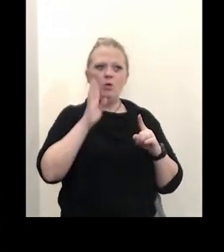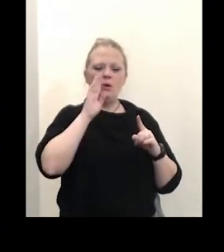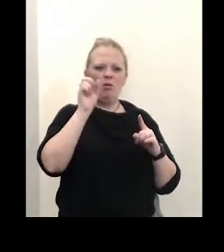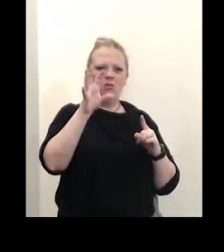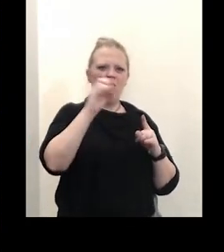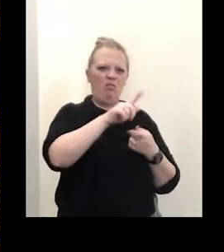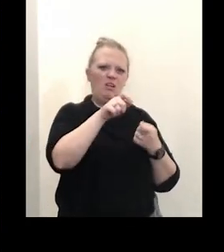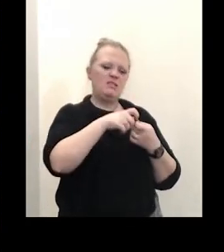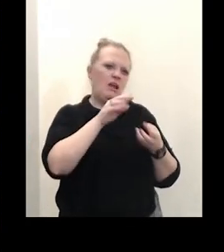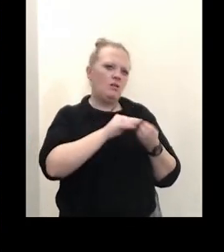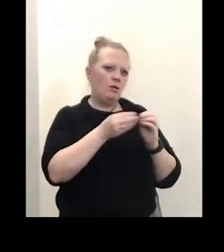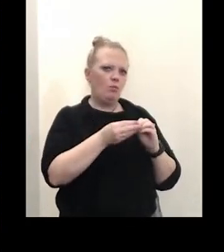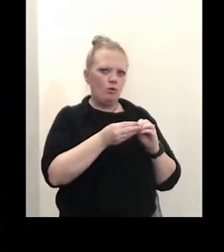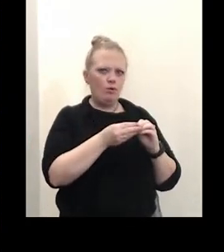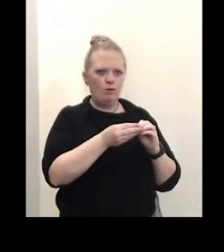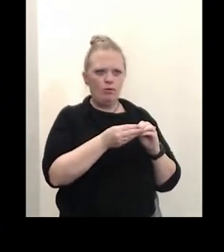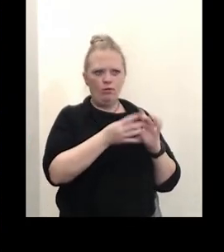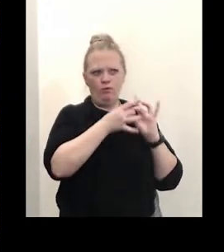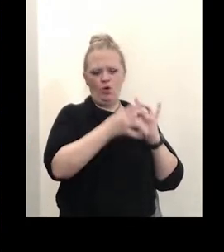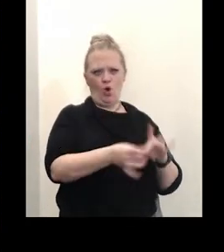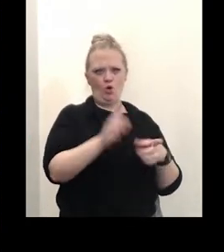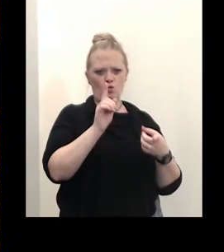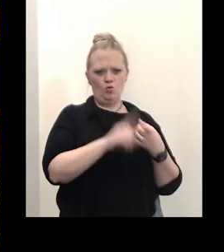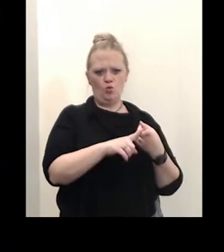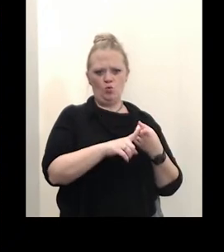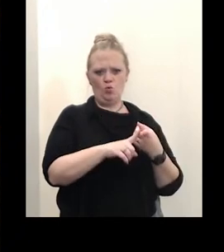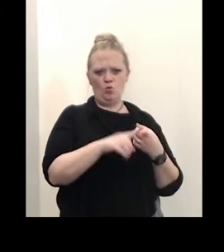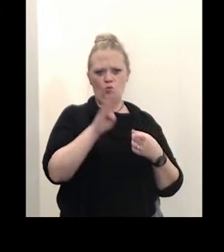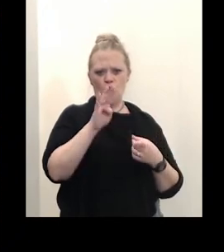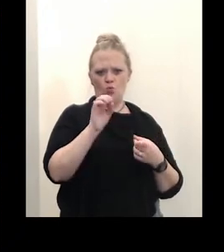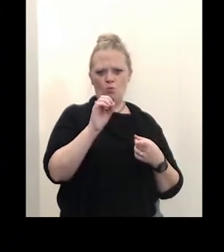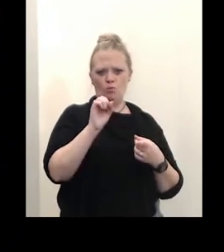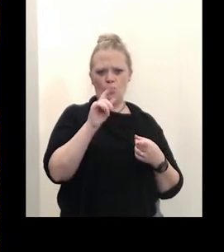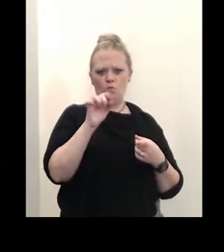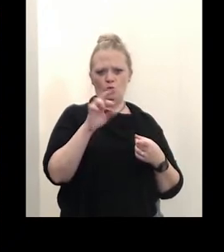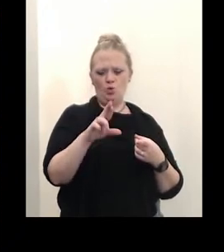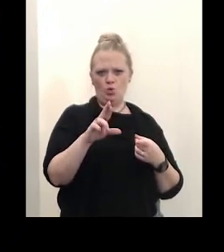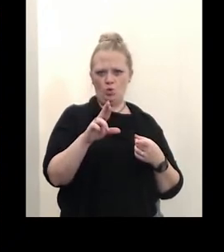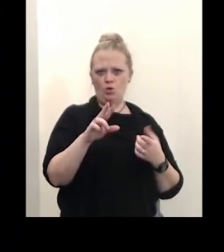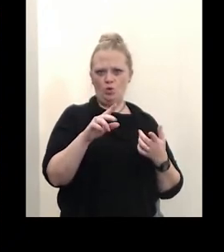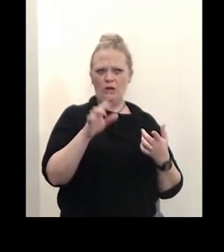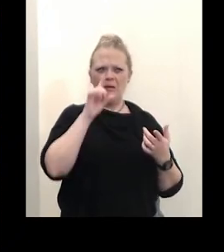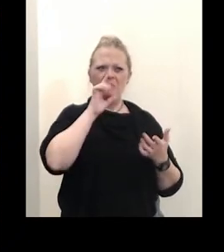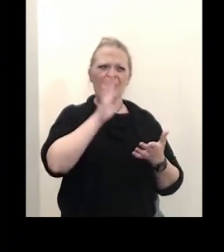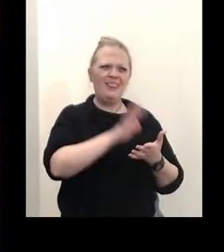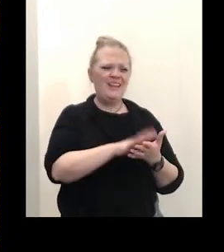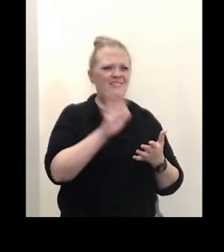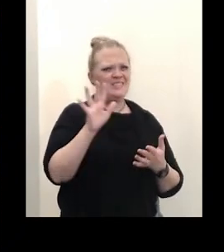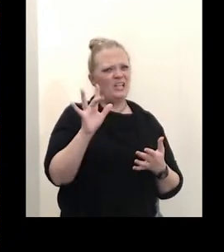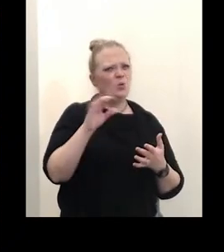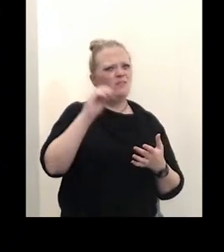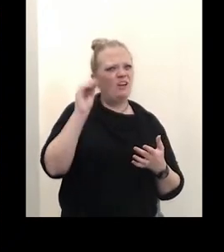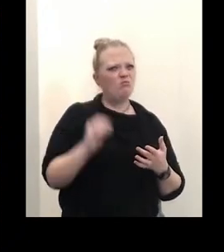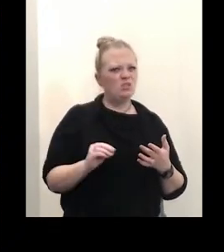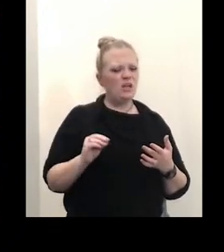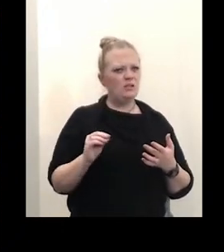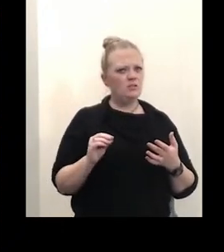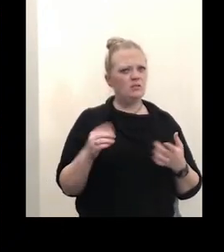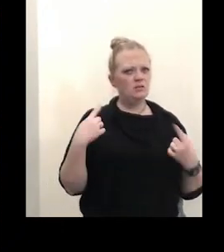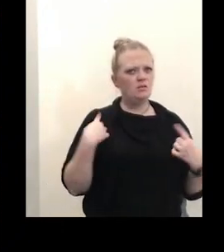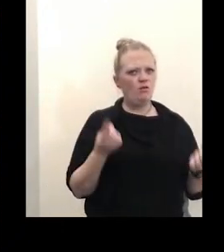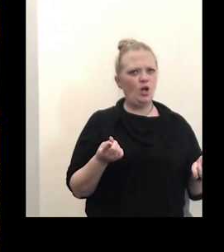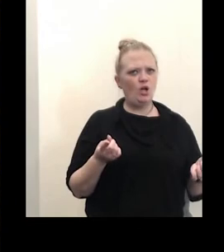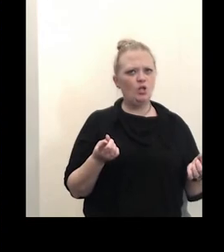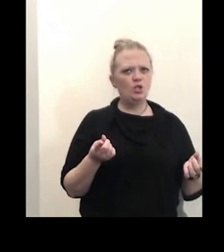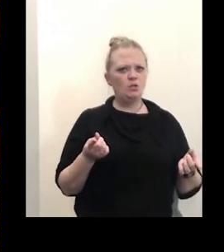uh those that are boosted we believe it's i think it's around 25 percent of uh of